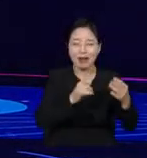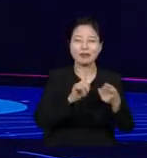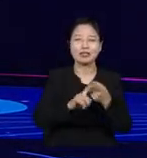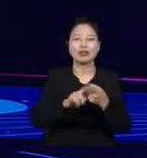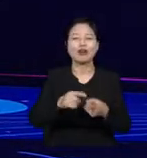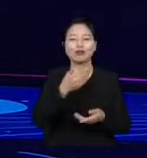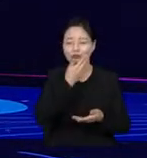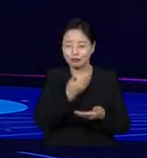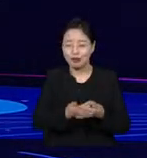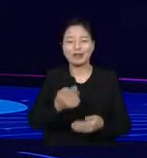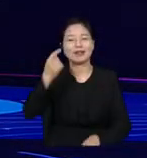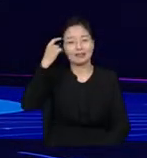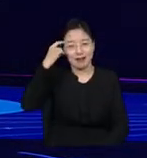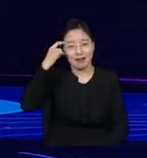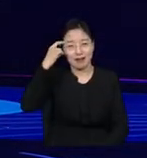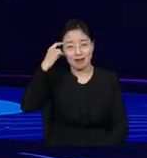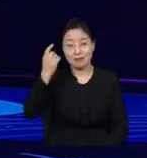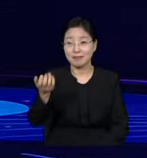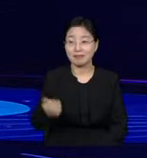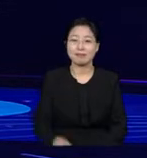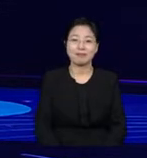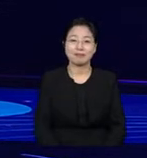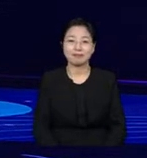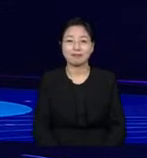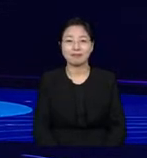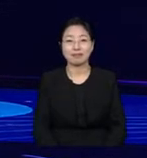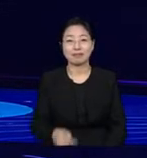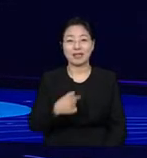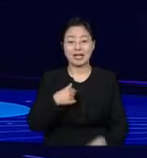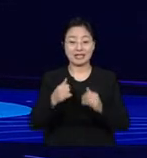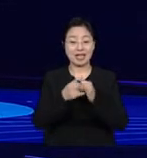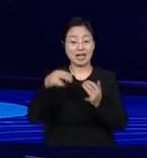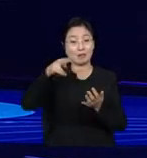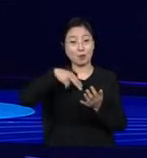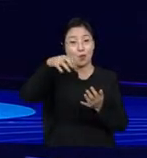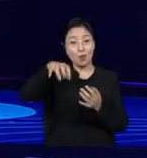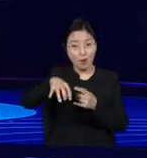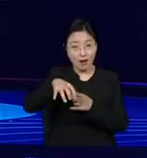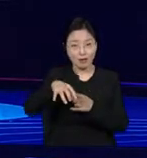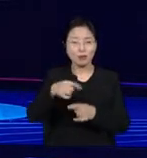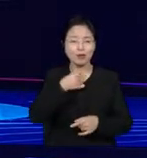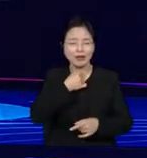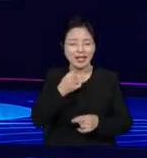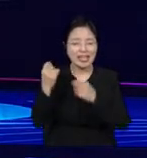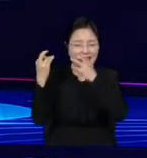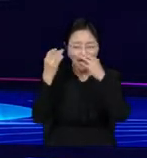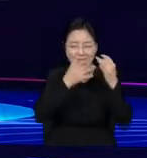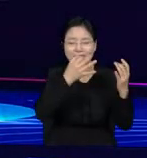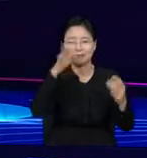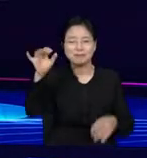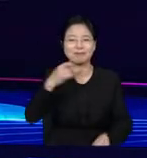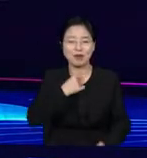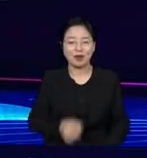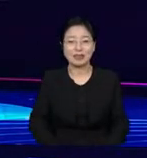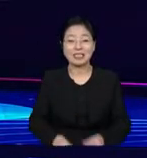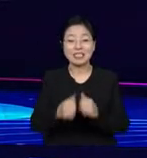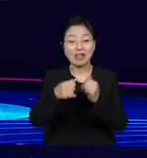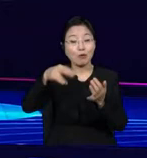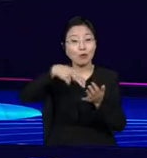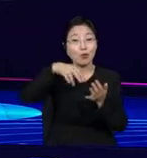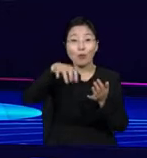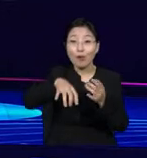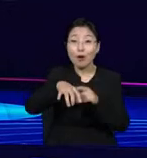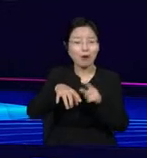providing that opportunity. Because the point of the human library is to provide access to people and conversations that we